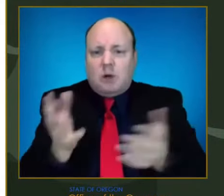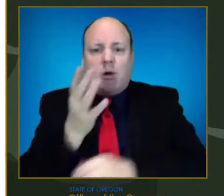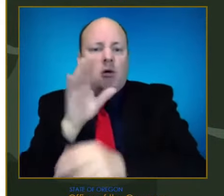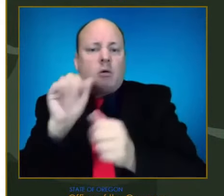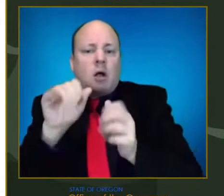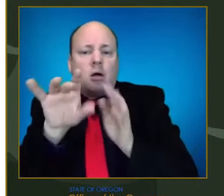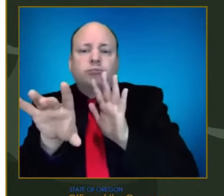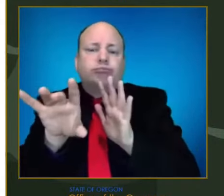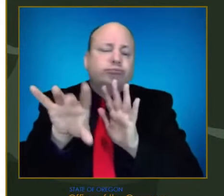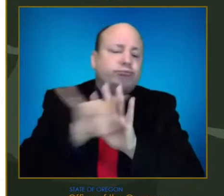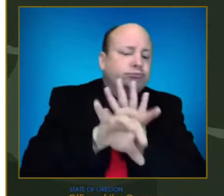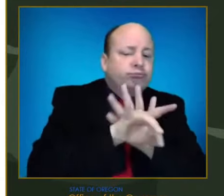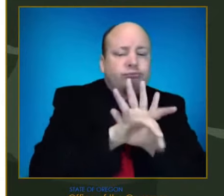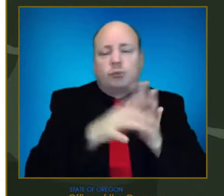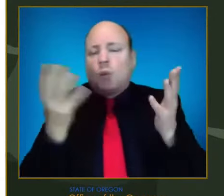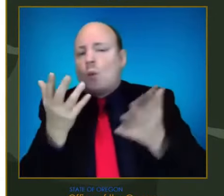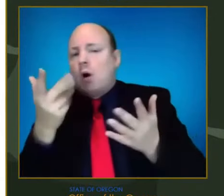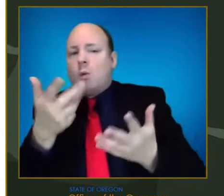Next slide.